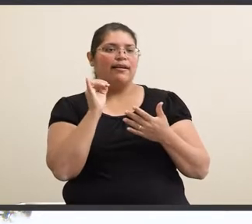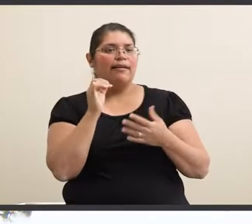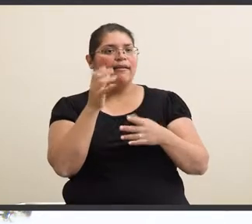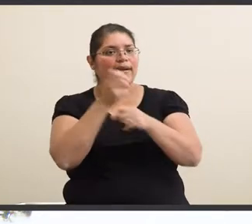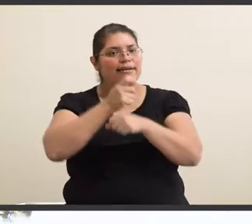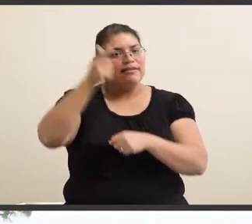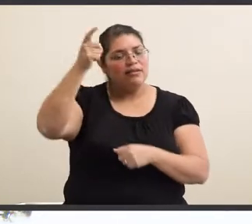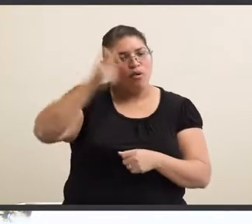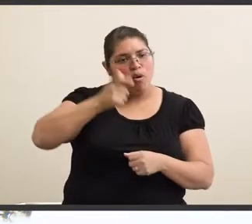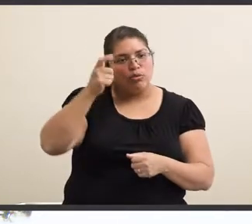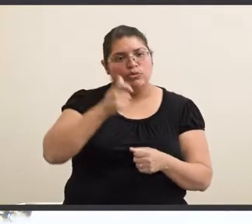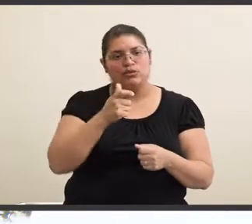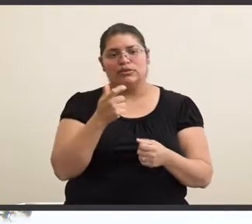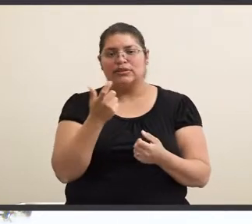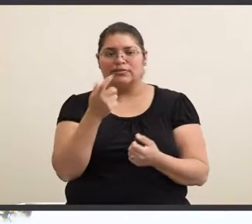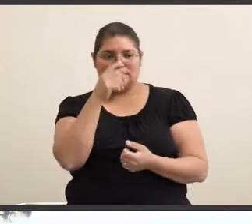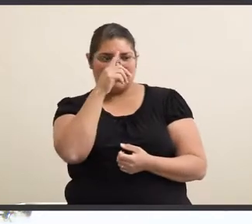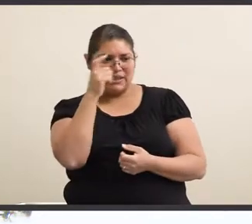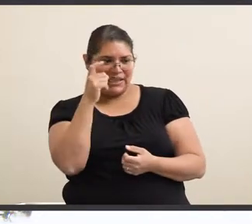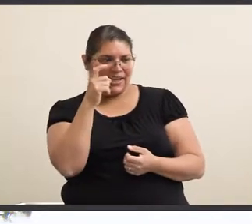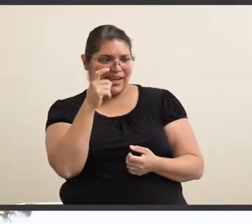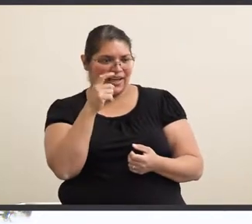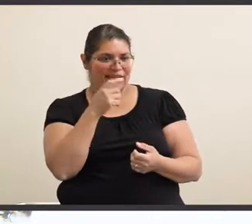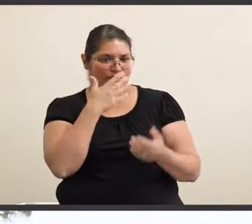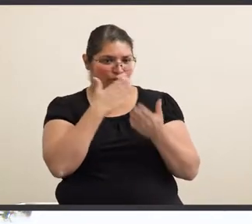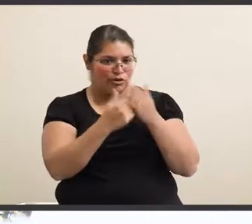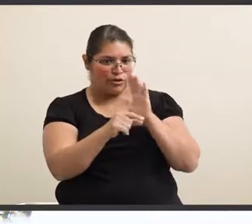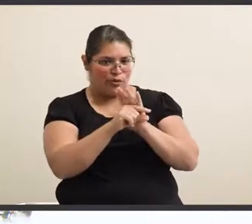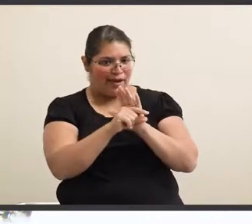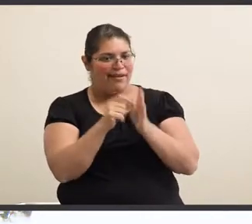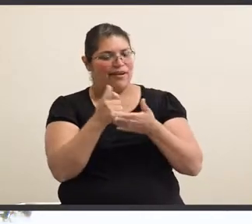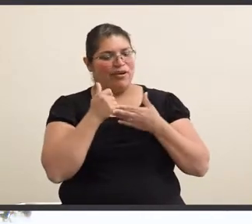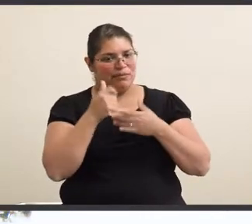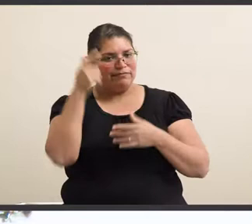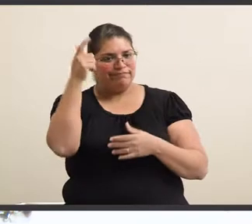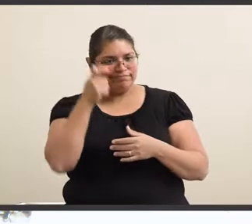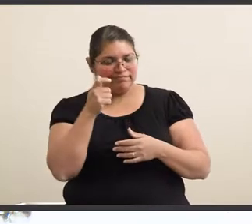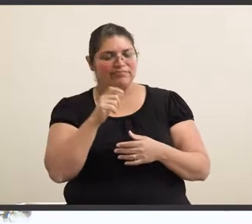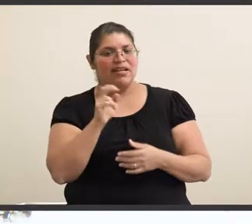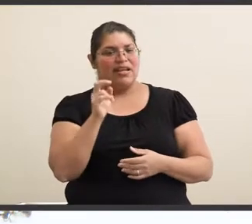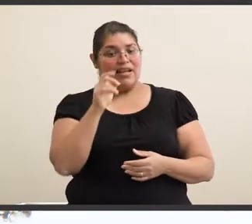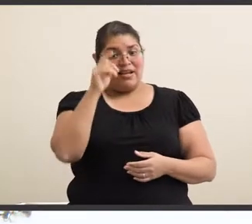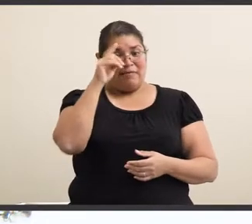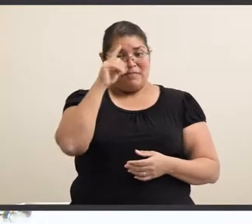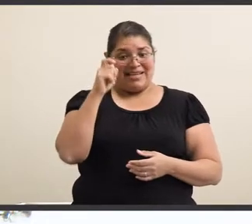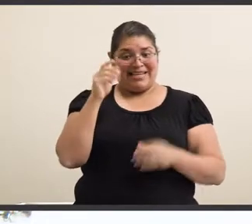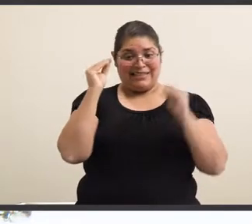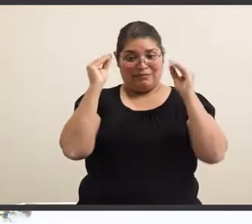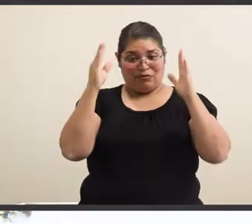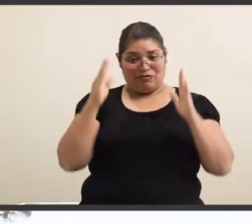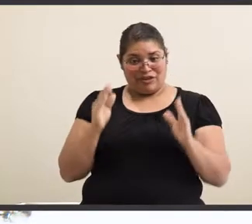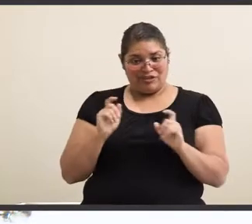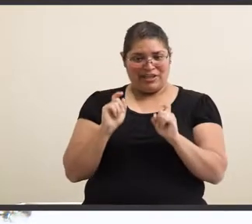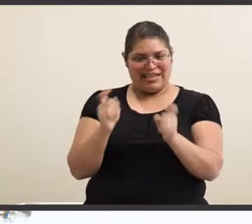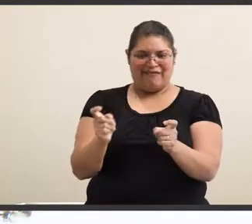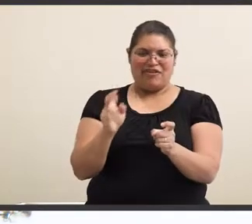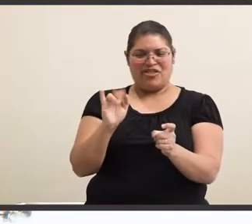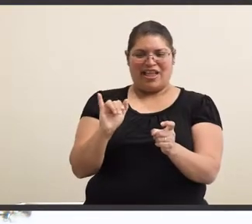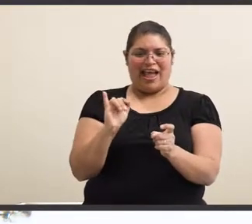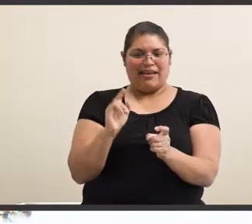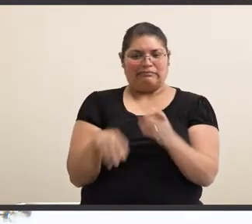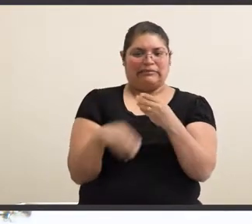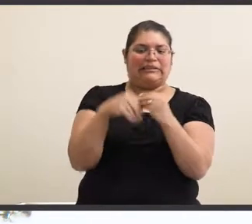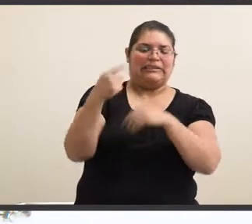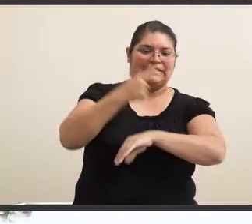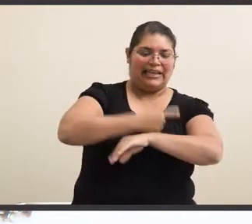scholarships due to those good grades just because a professor gave you that one more